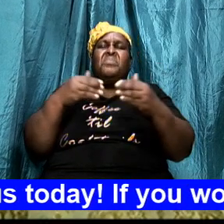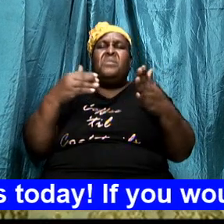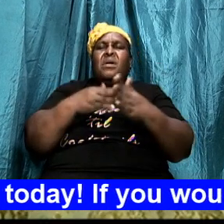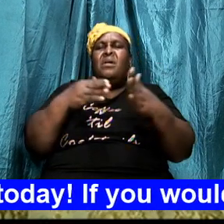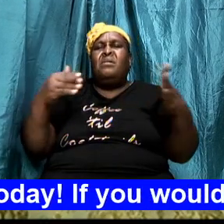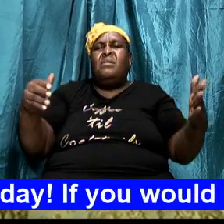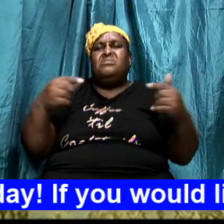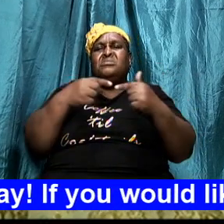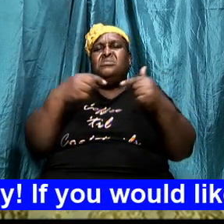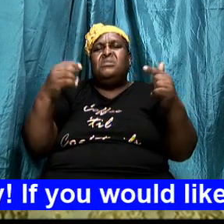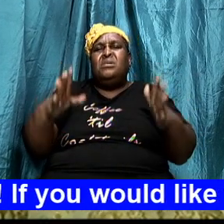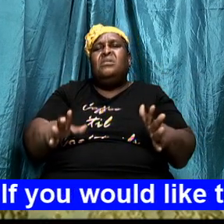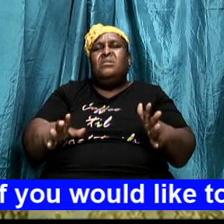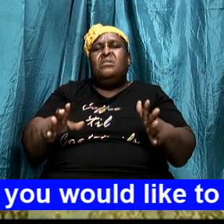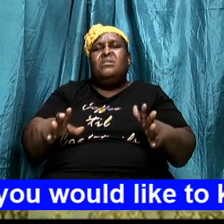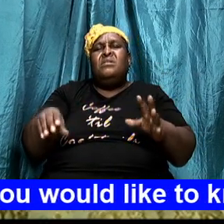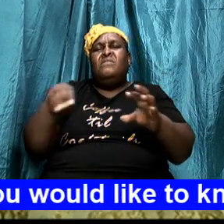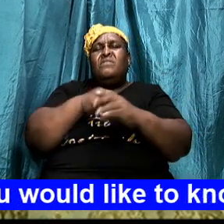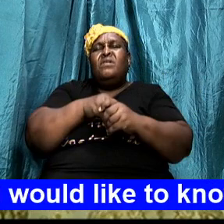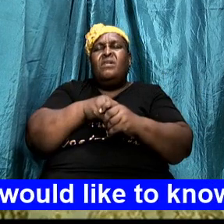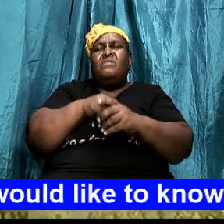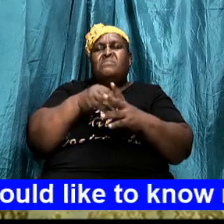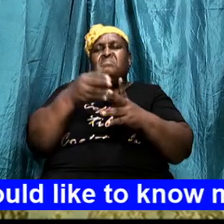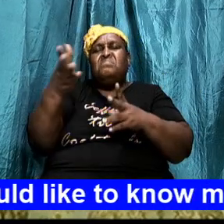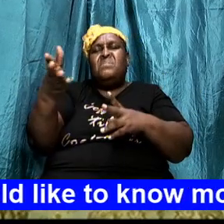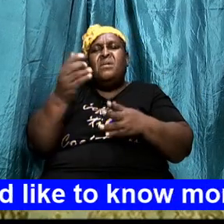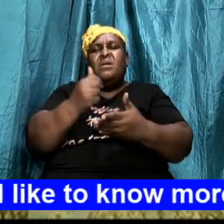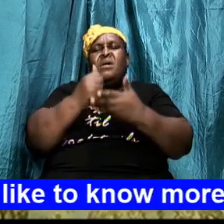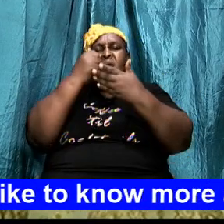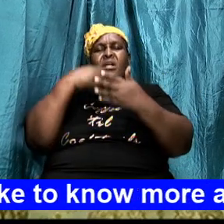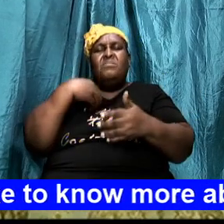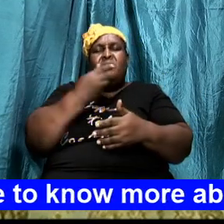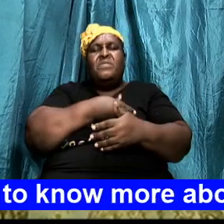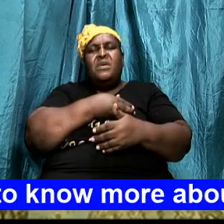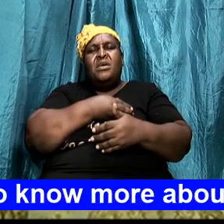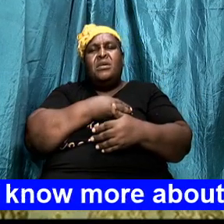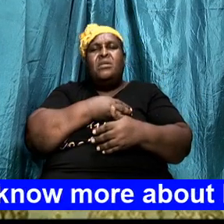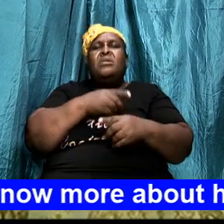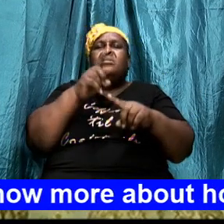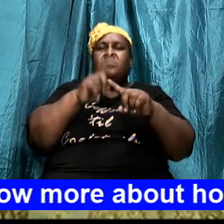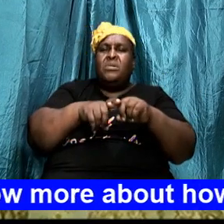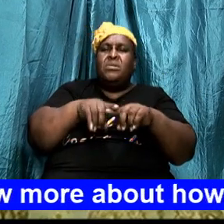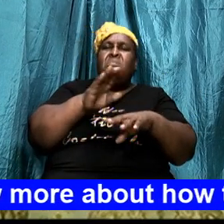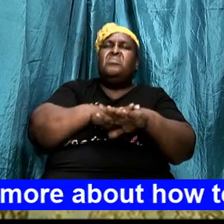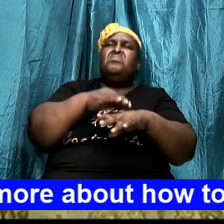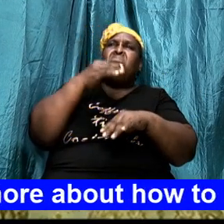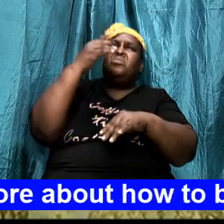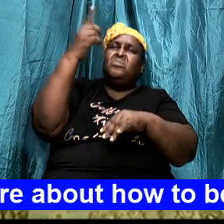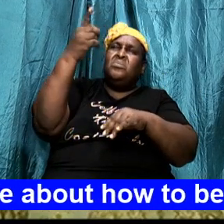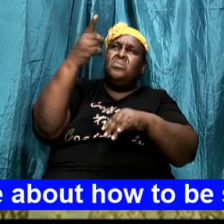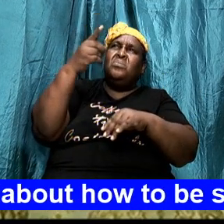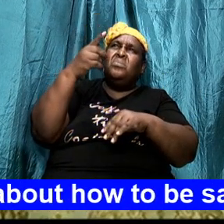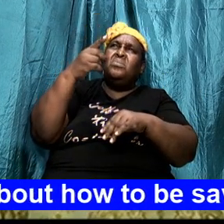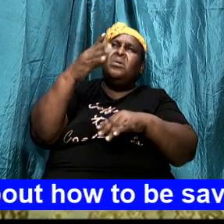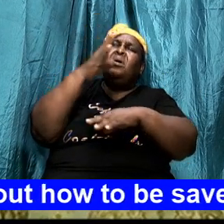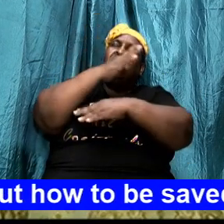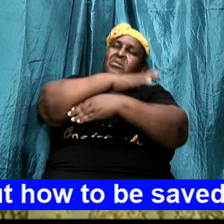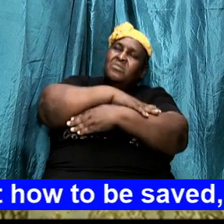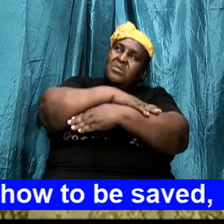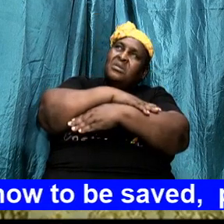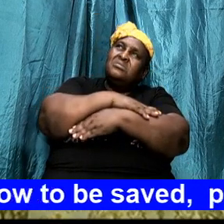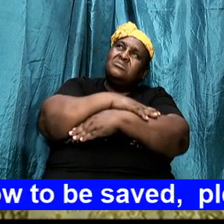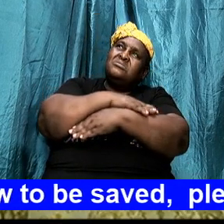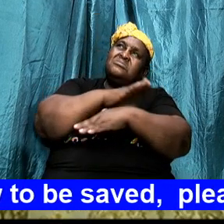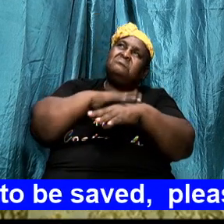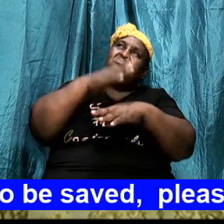that you intervene on their behalf and that you will help them to rely on you will help them to rest upon your strength and give them the